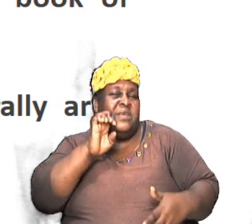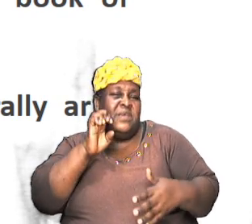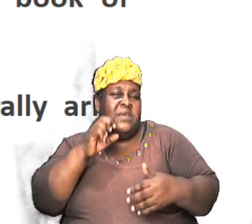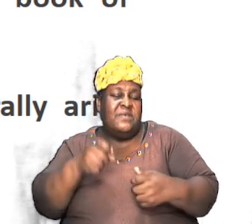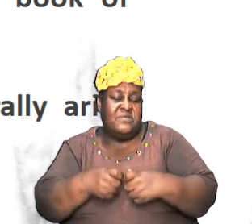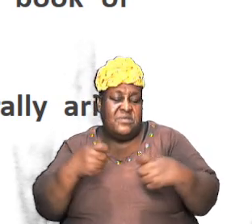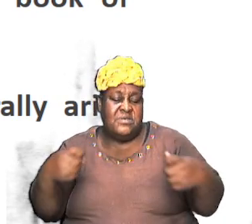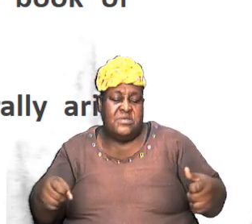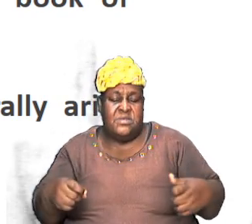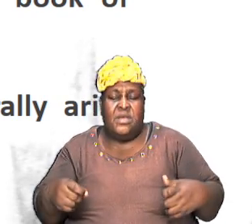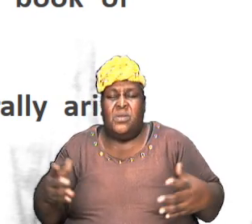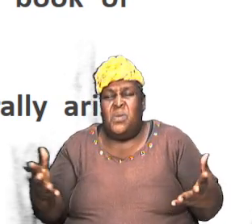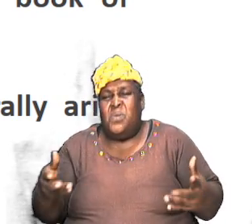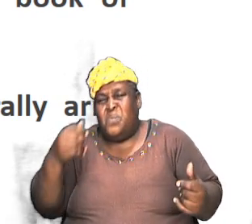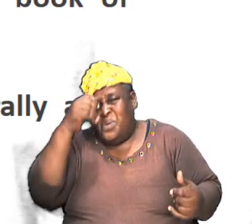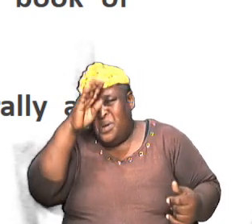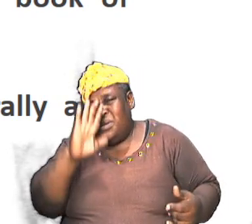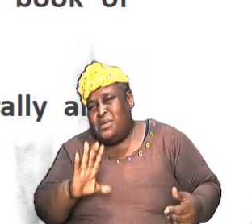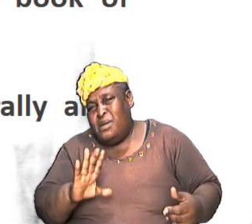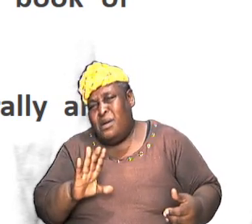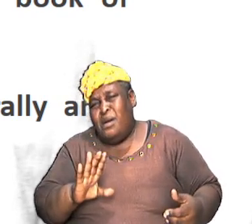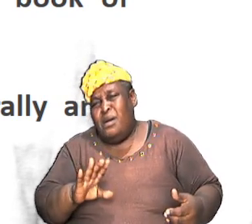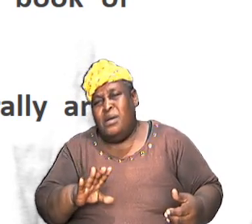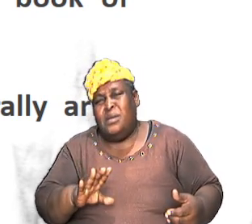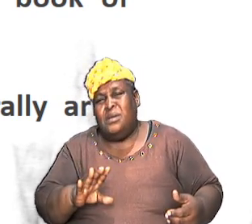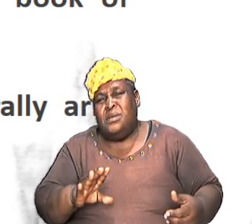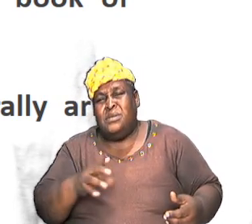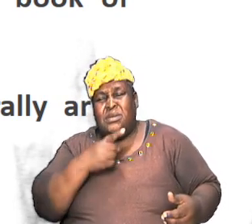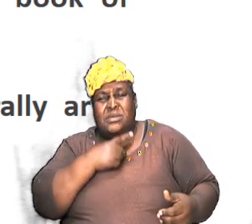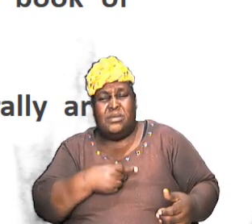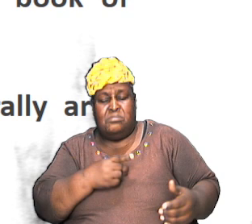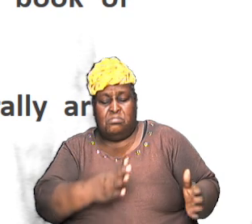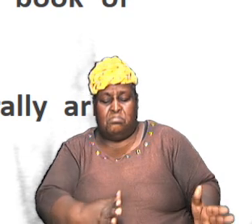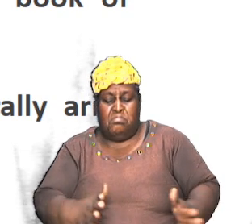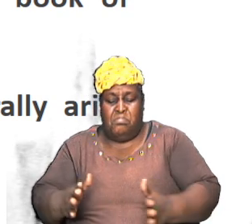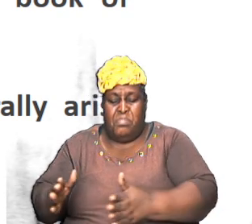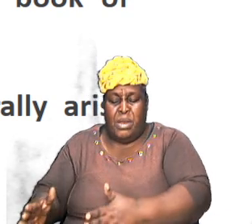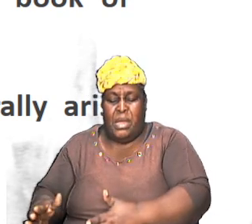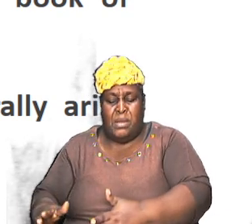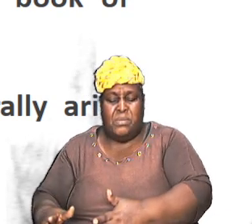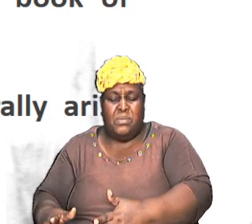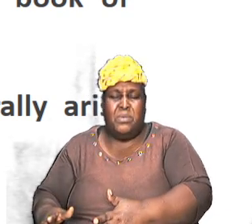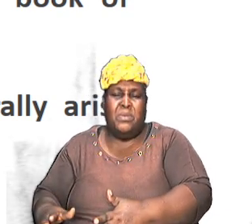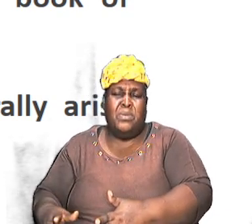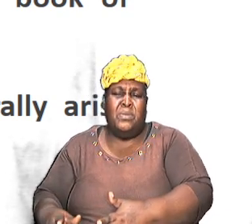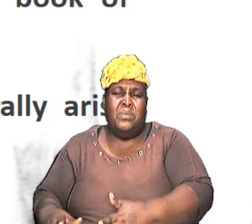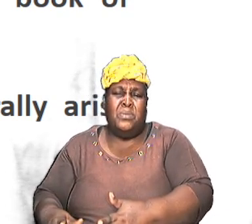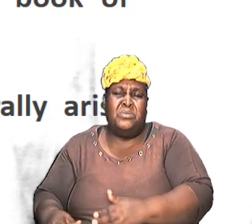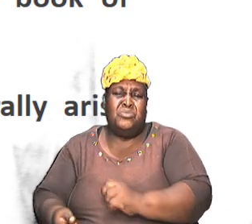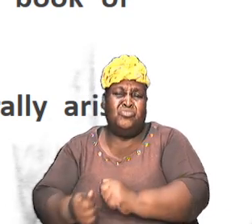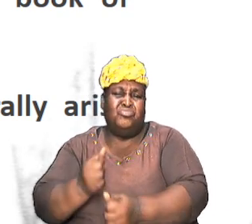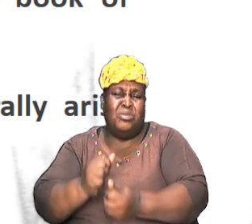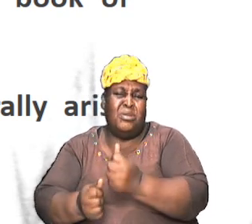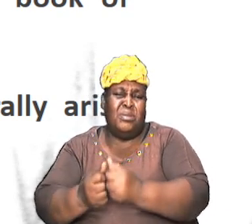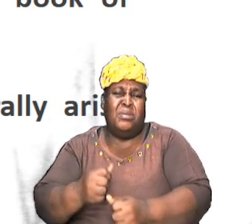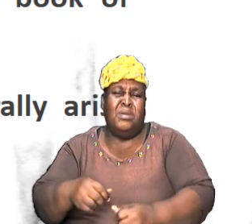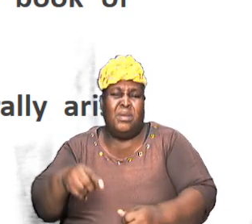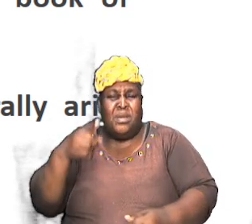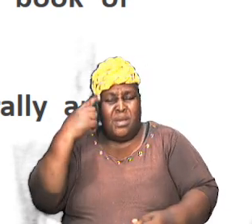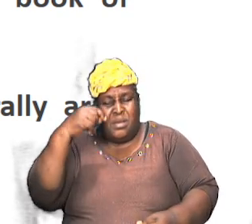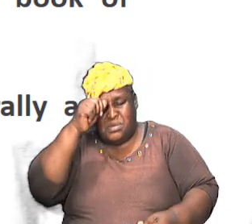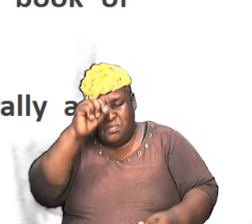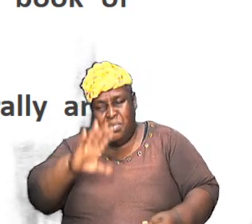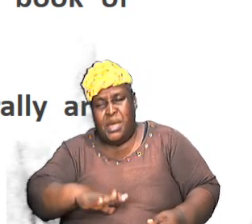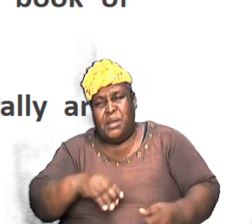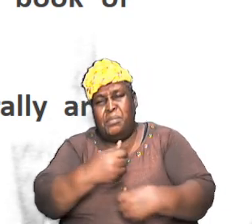intended the whole plan was broken down simply because man made a